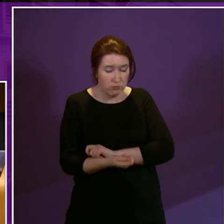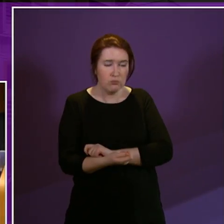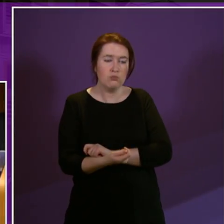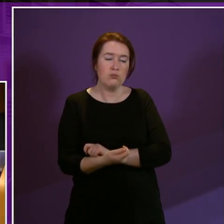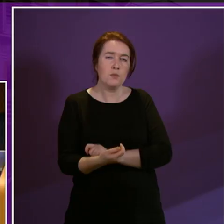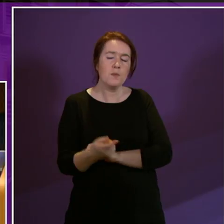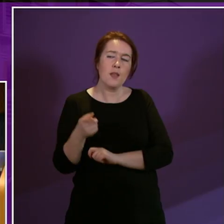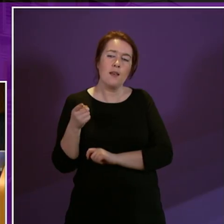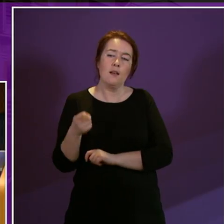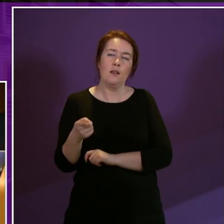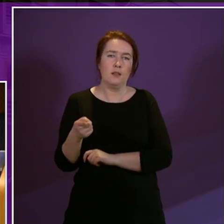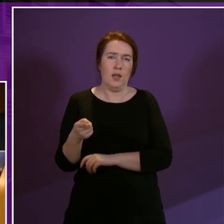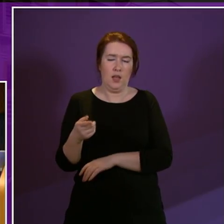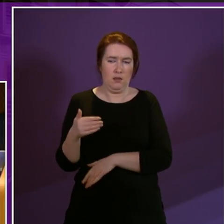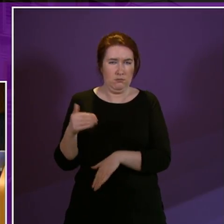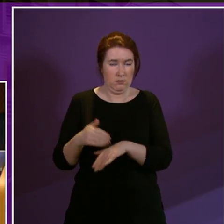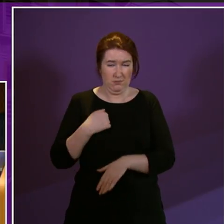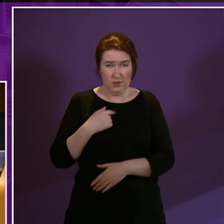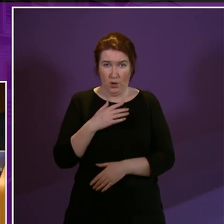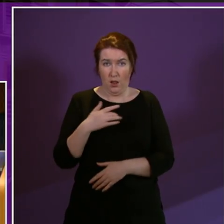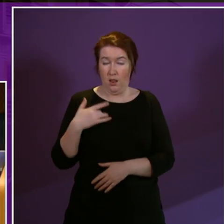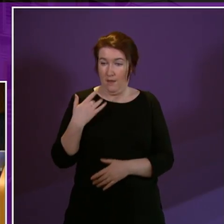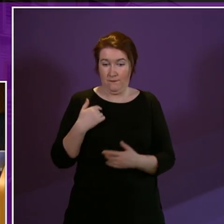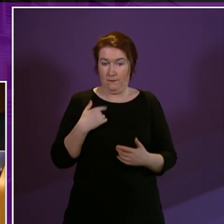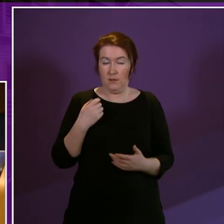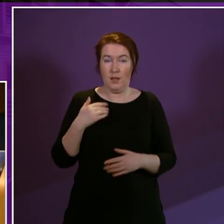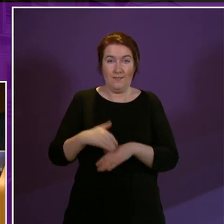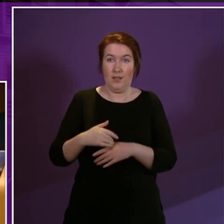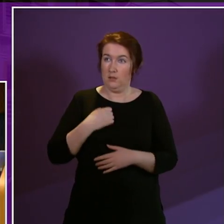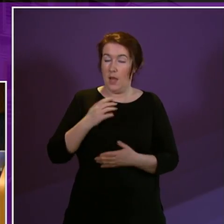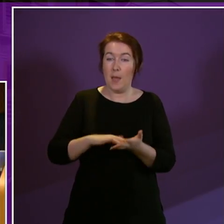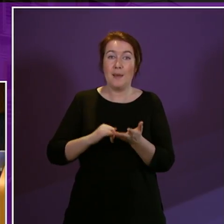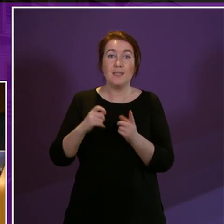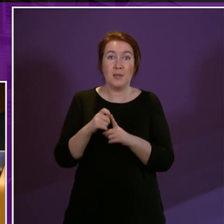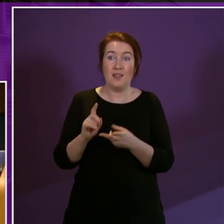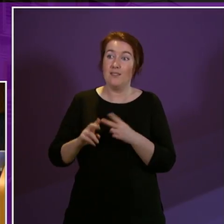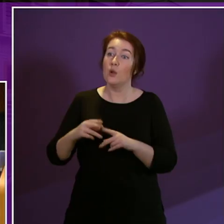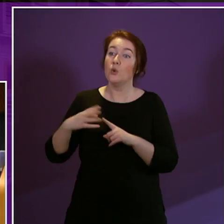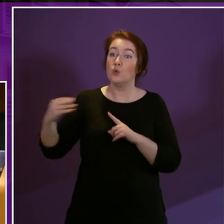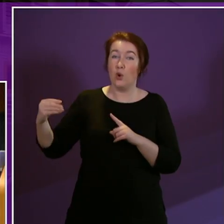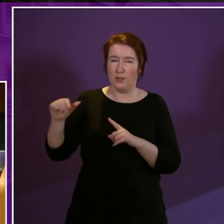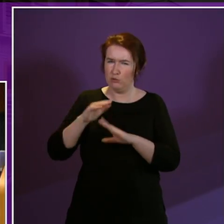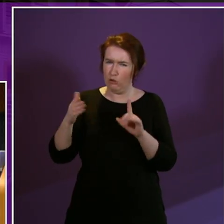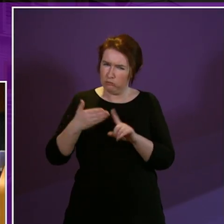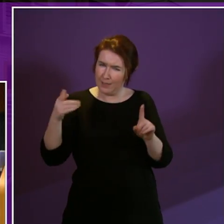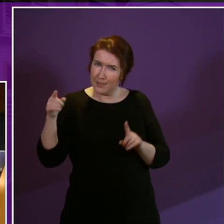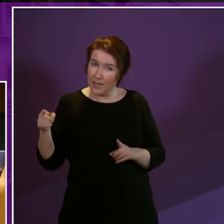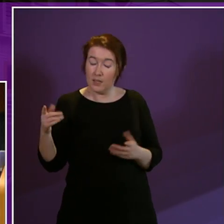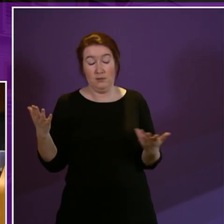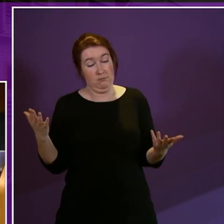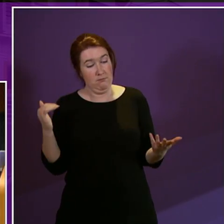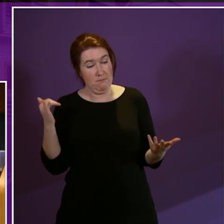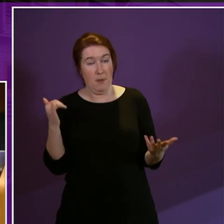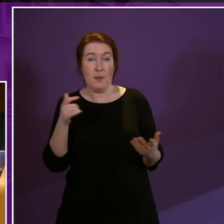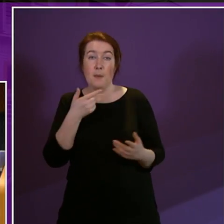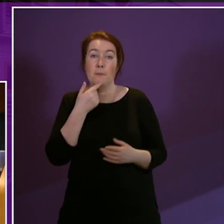they touch on our direct experience as MSPs and if the Tories benches don't recognise that then perhaps people